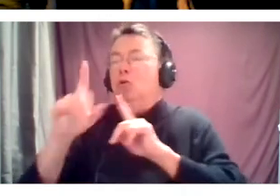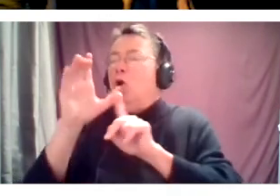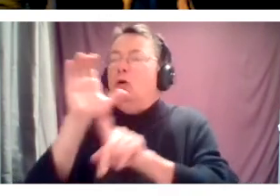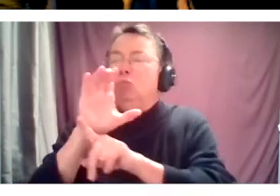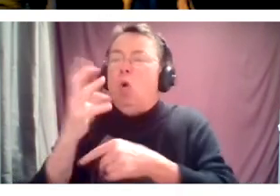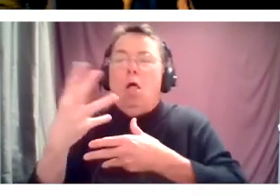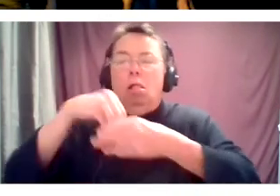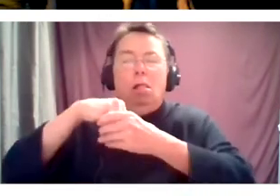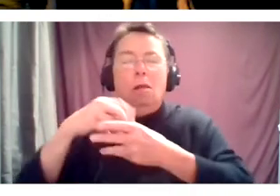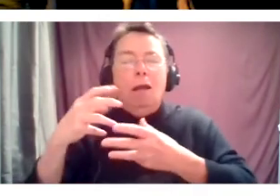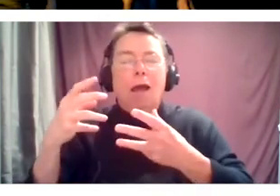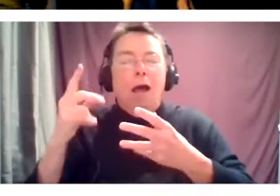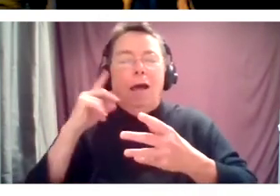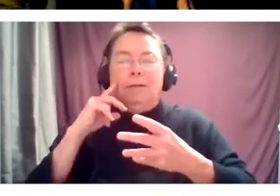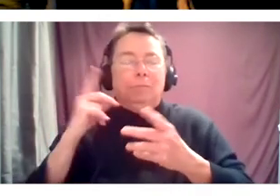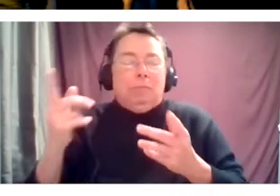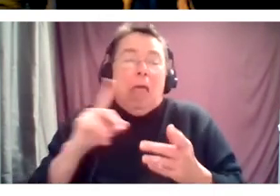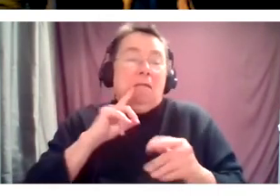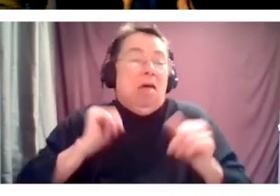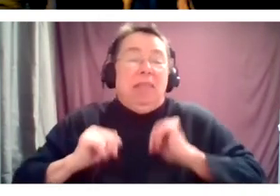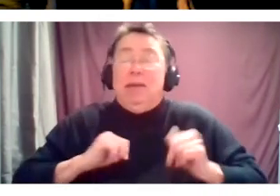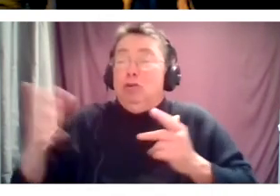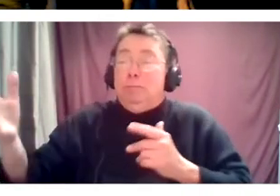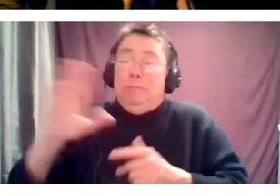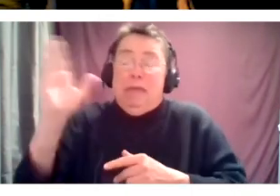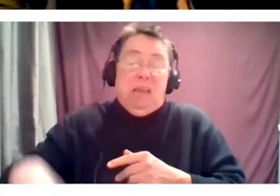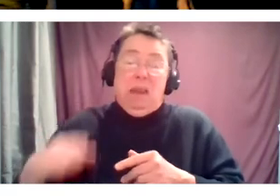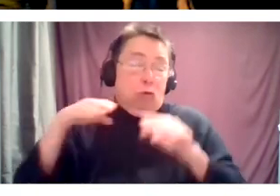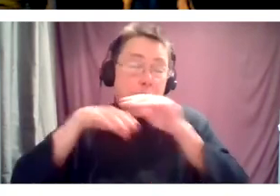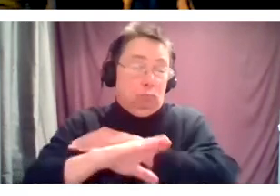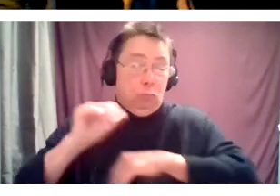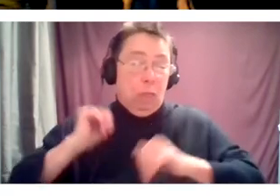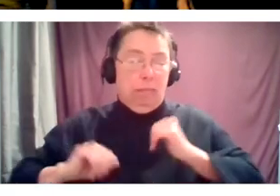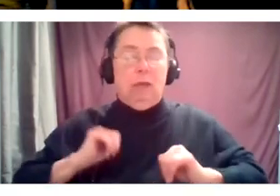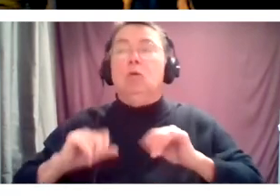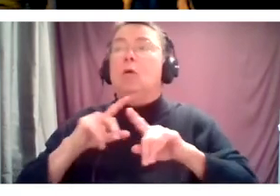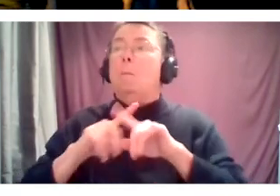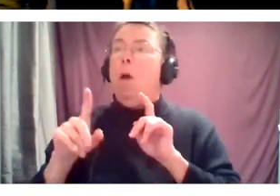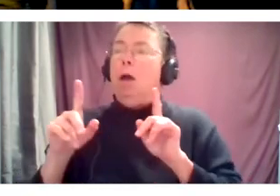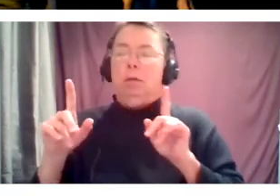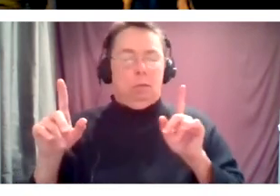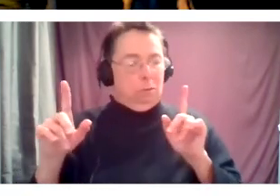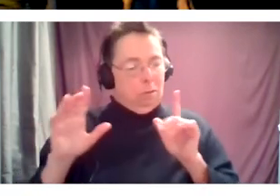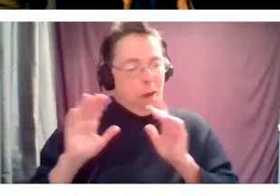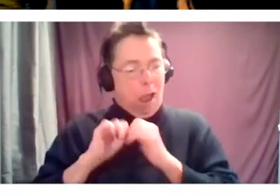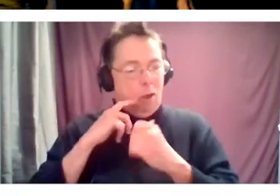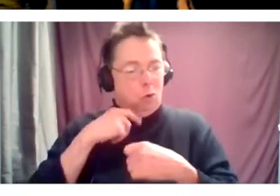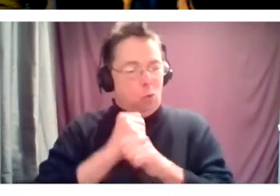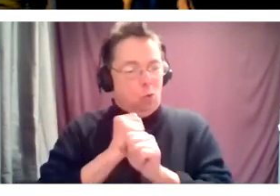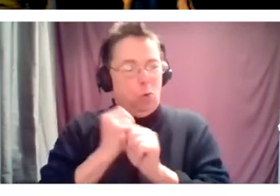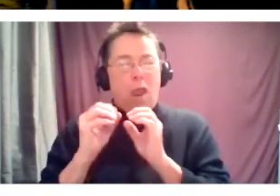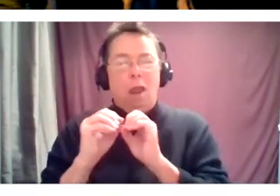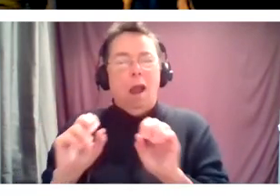the theater just hasn't been on the radar and to create opportunities that